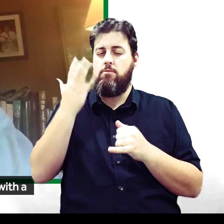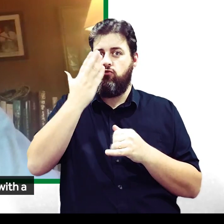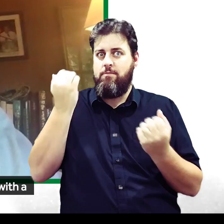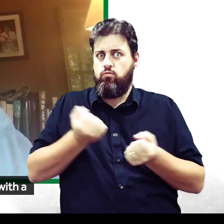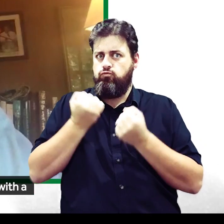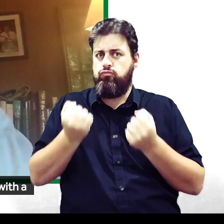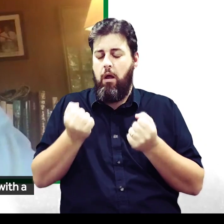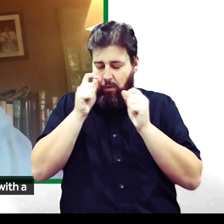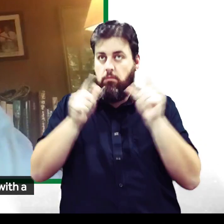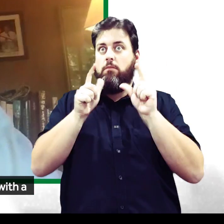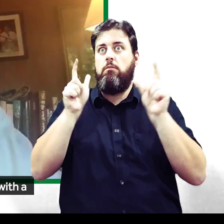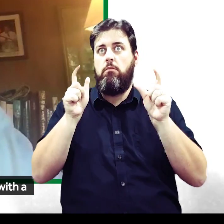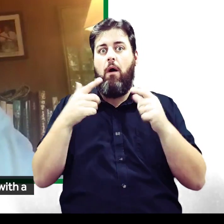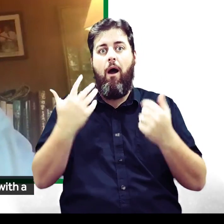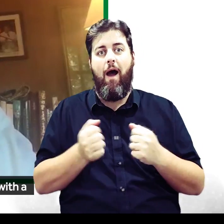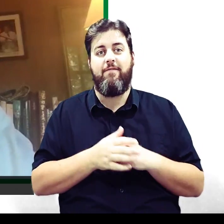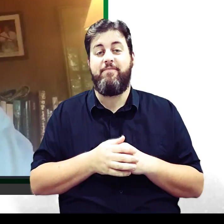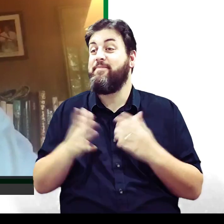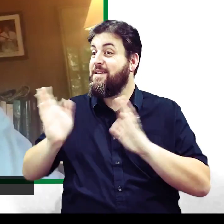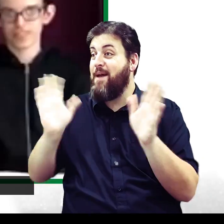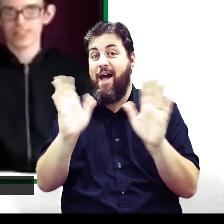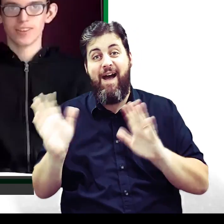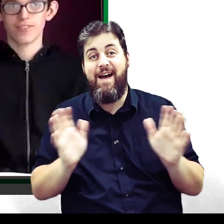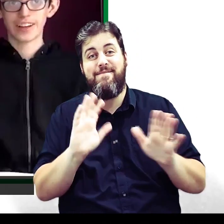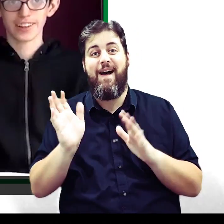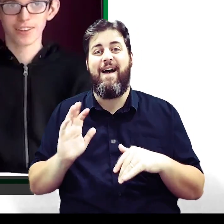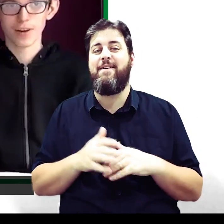the dream may be so powerful that then we wake up with a judder.